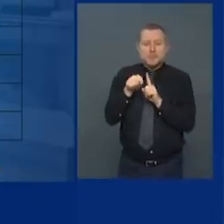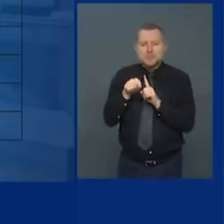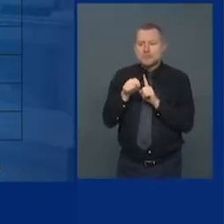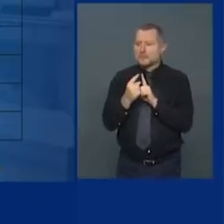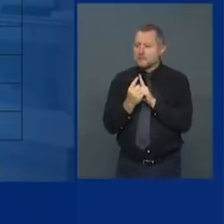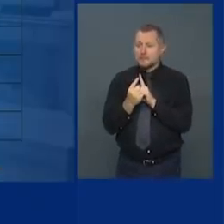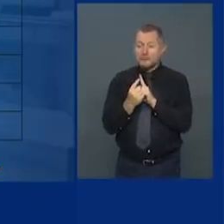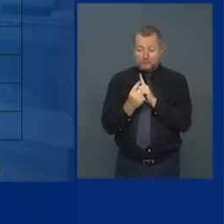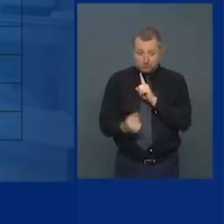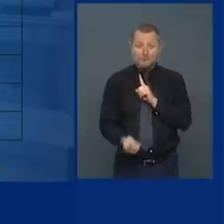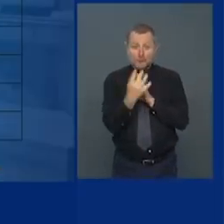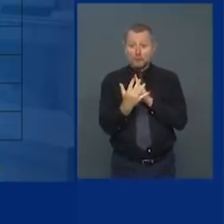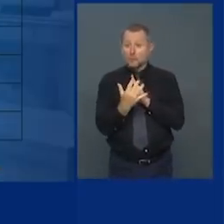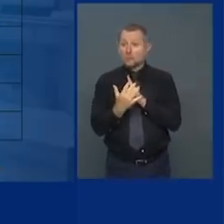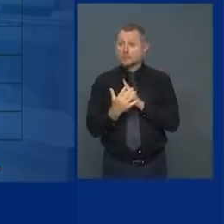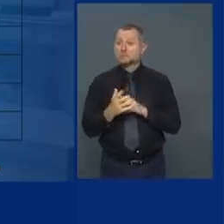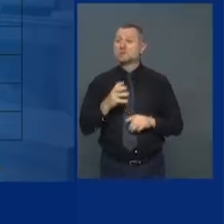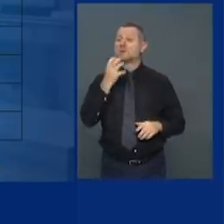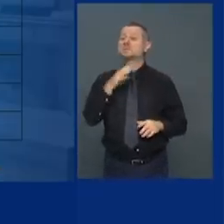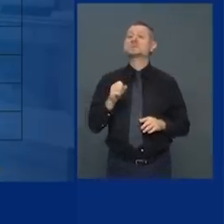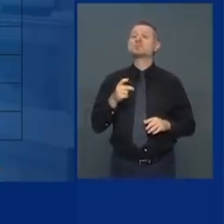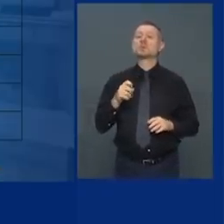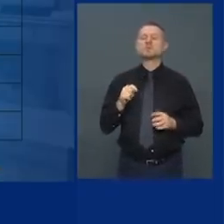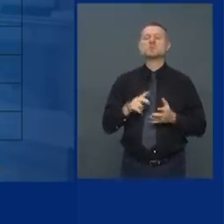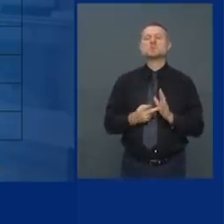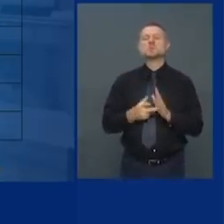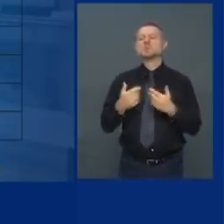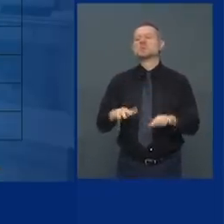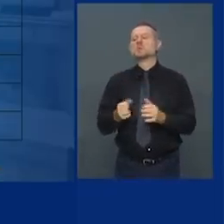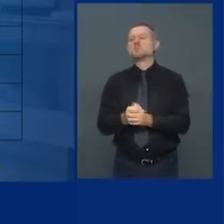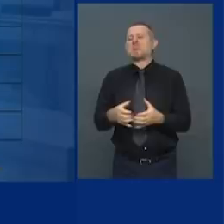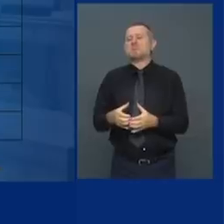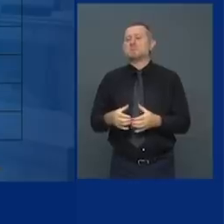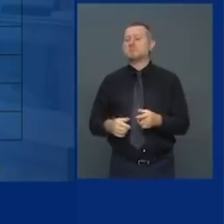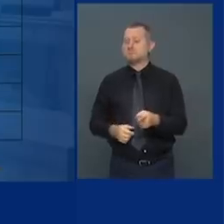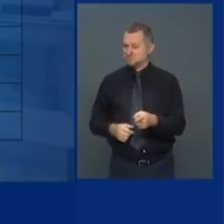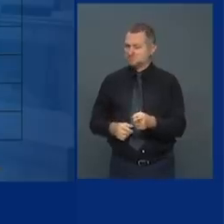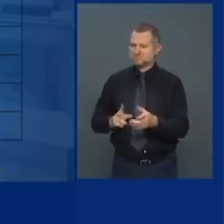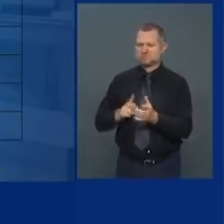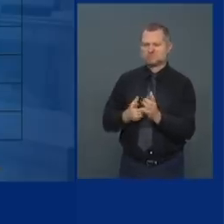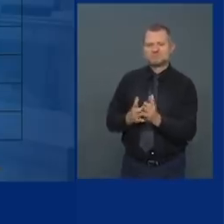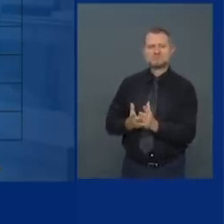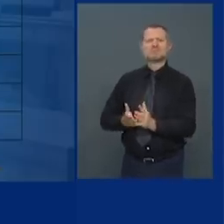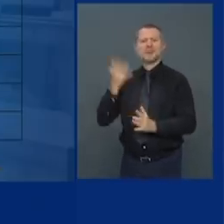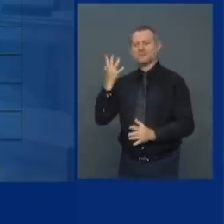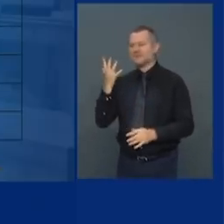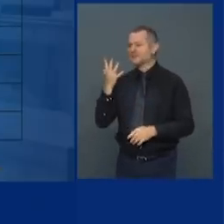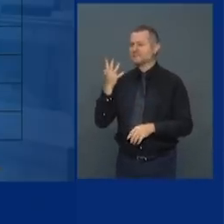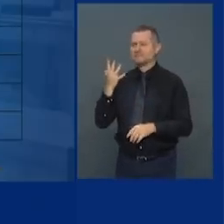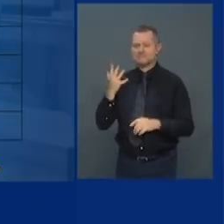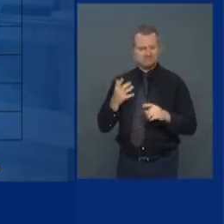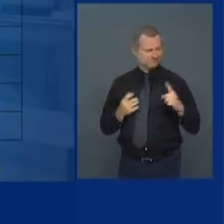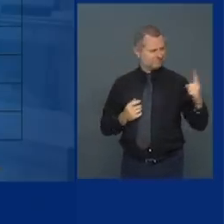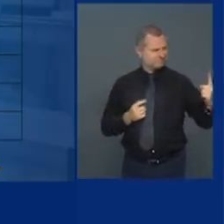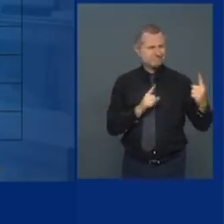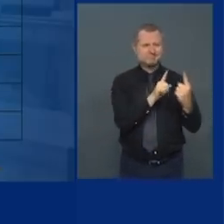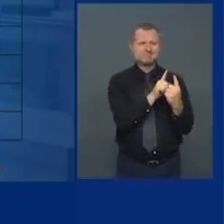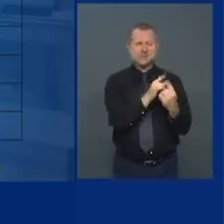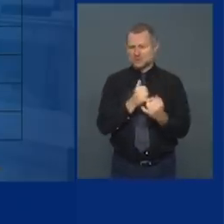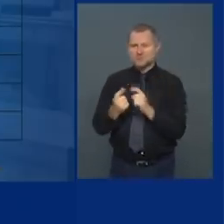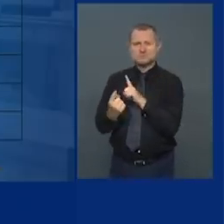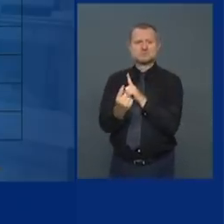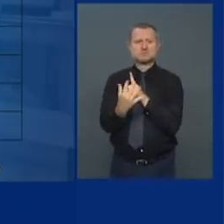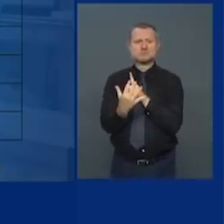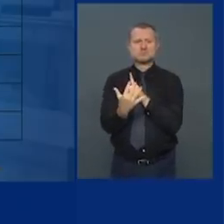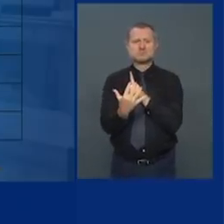And those hotspots are five times what the statewide positivity is. If you take all